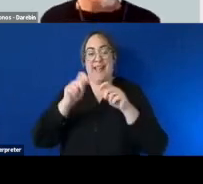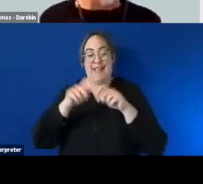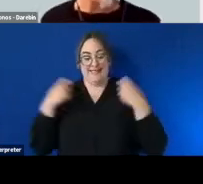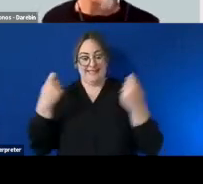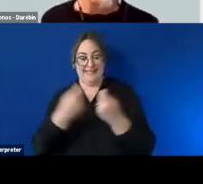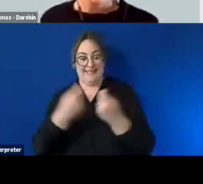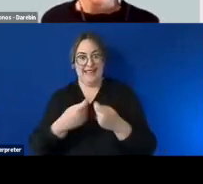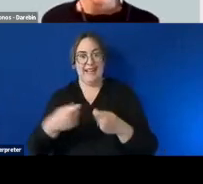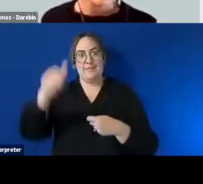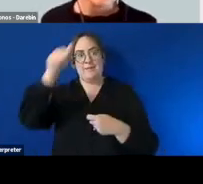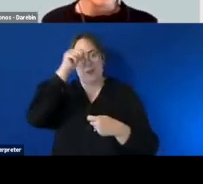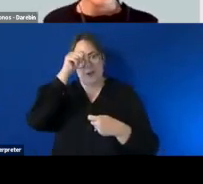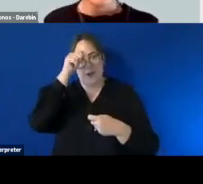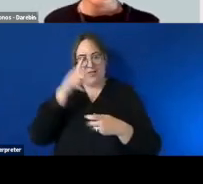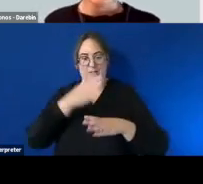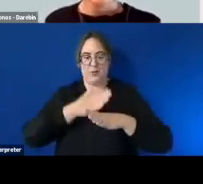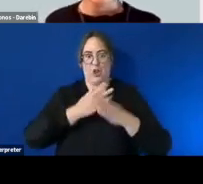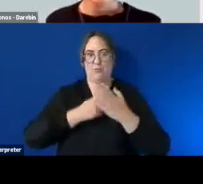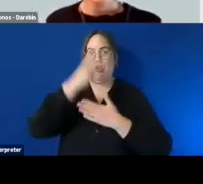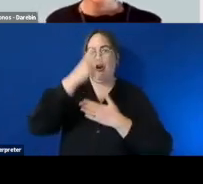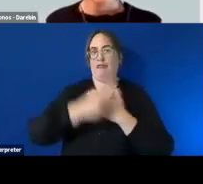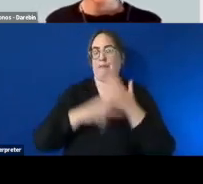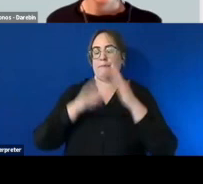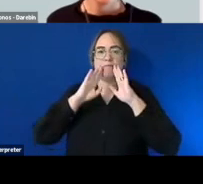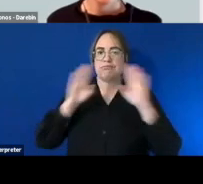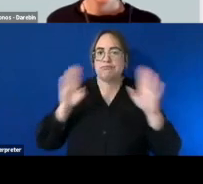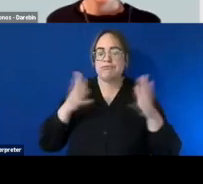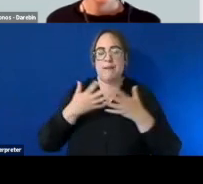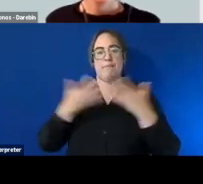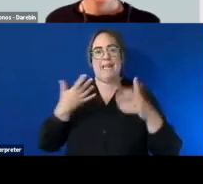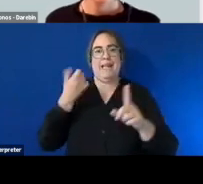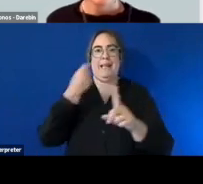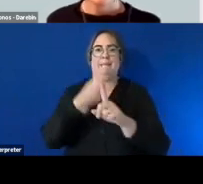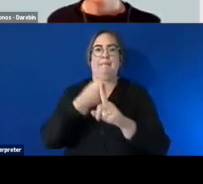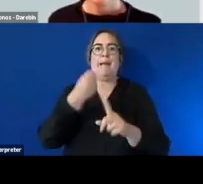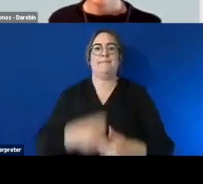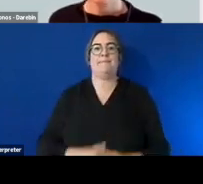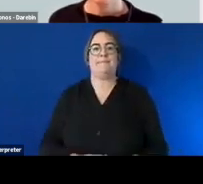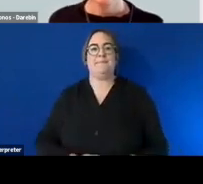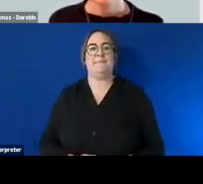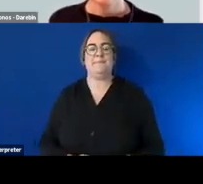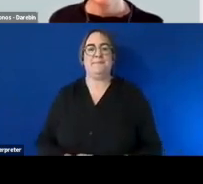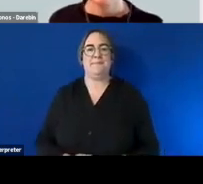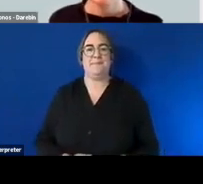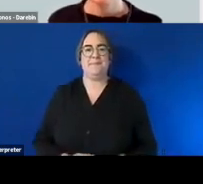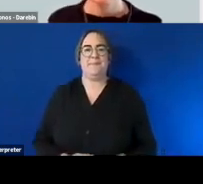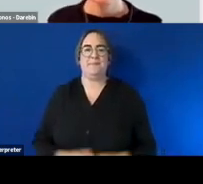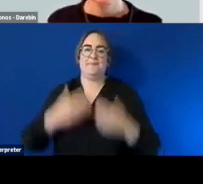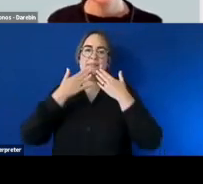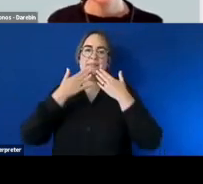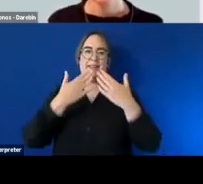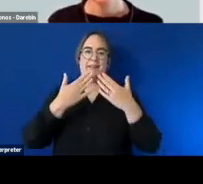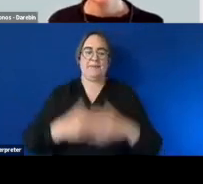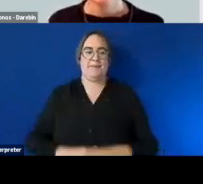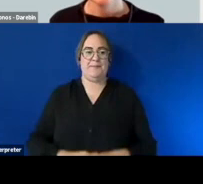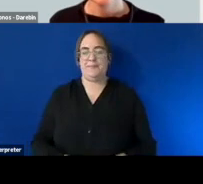program at av is been having a big impact on employer perception thank you thank you tamsin